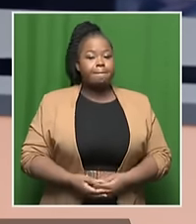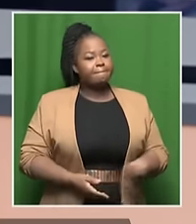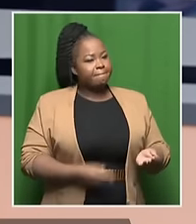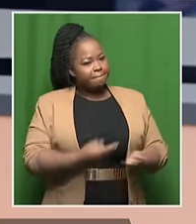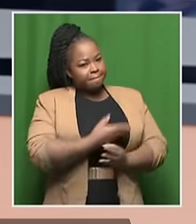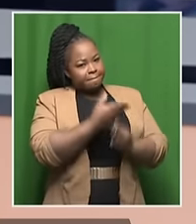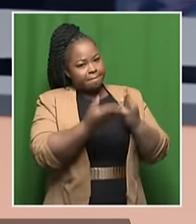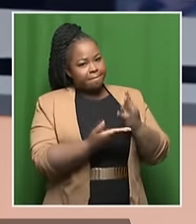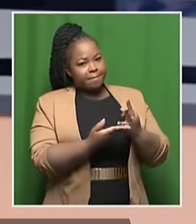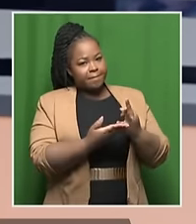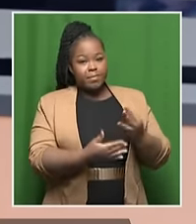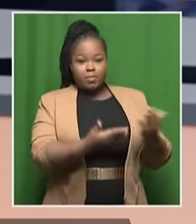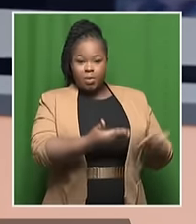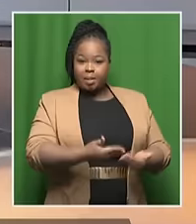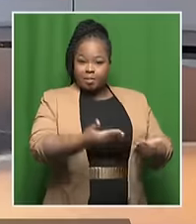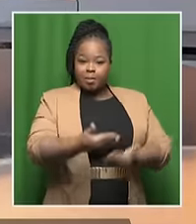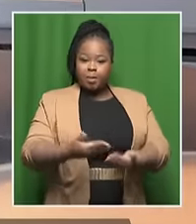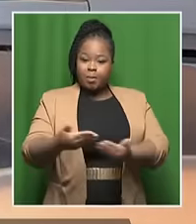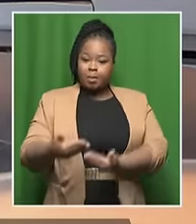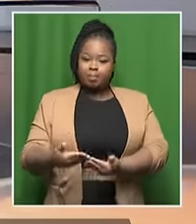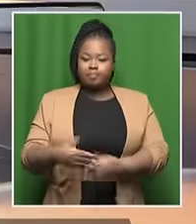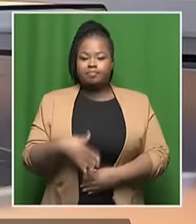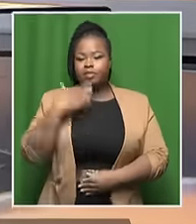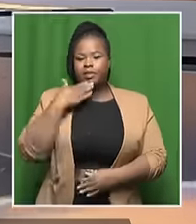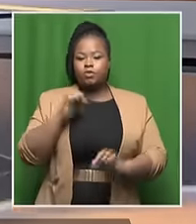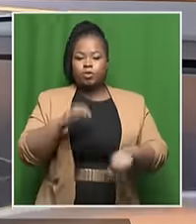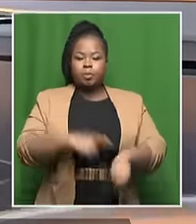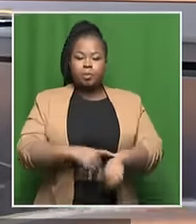to my guests, welcome. Thank you very much for your time.